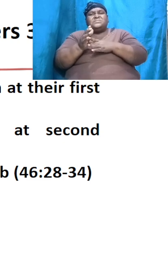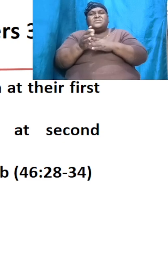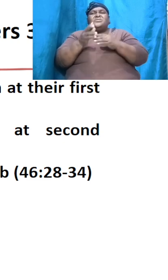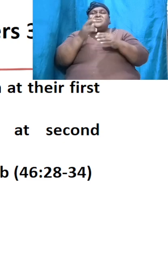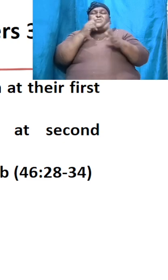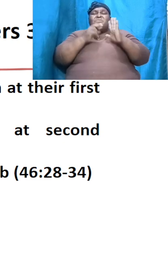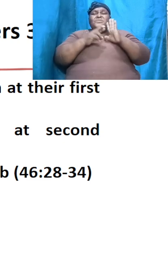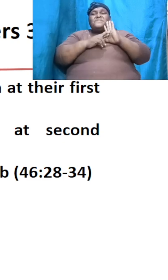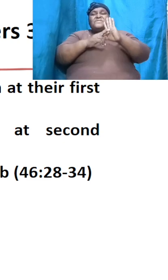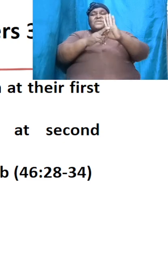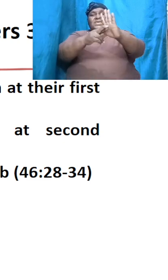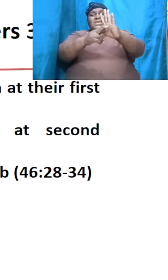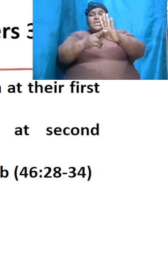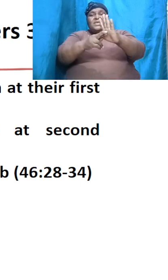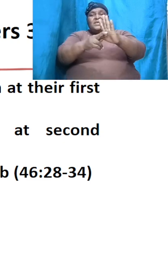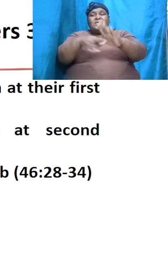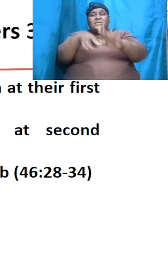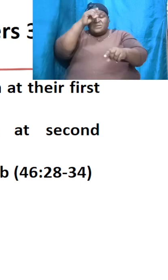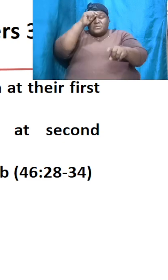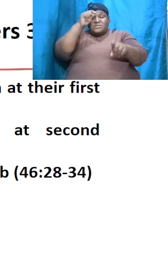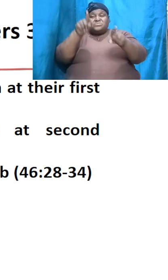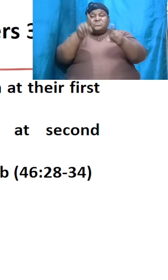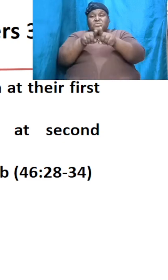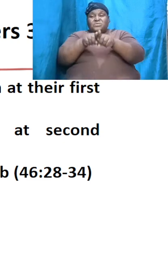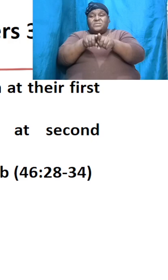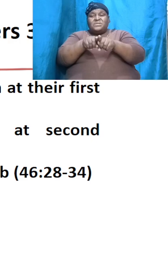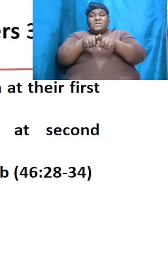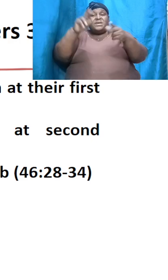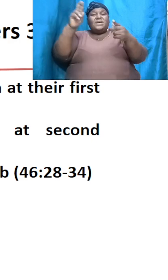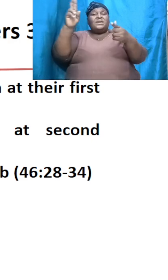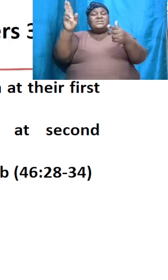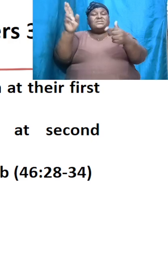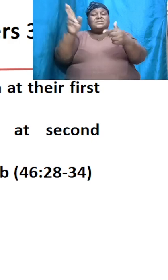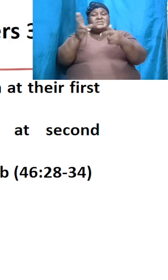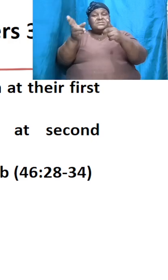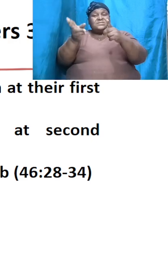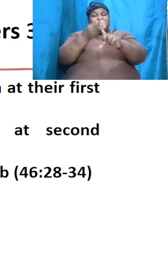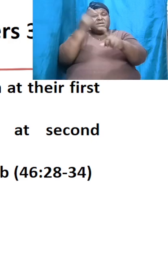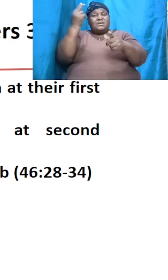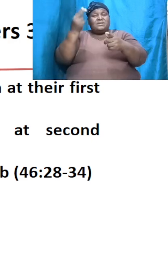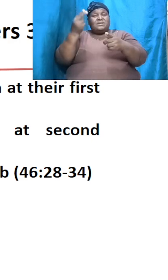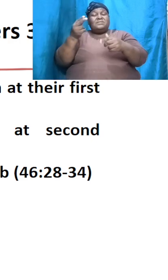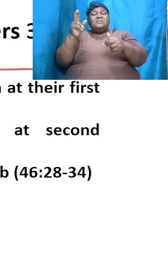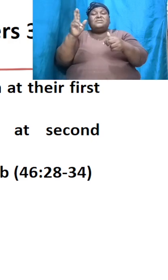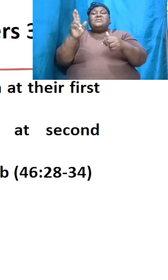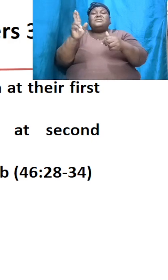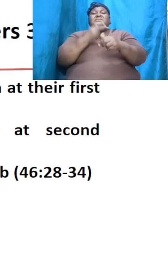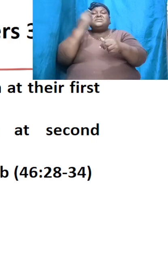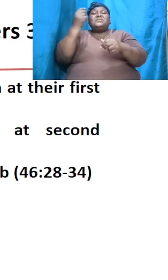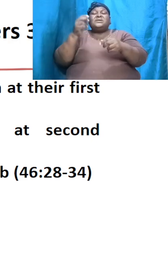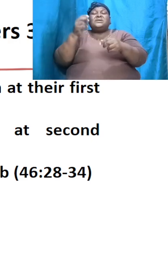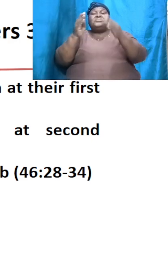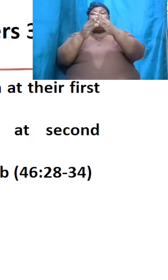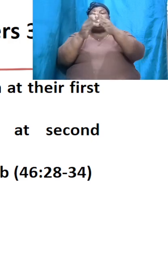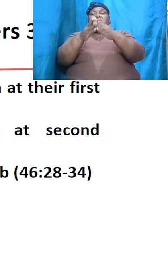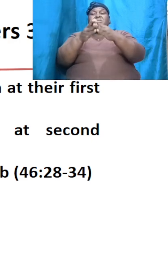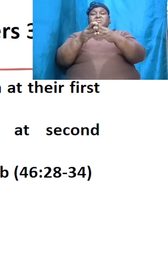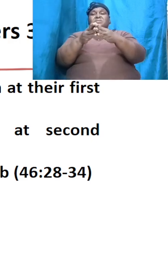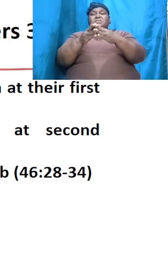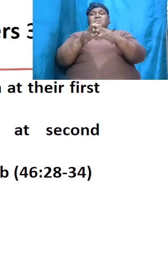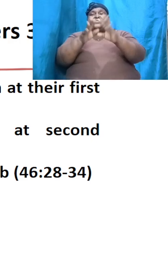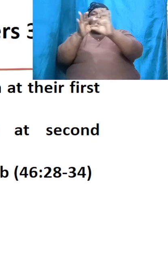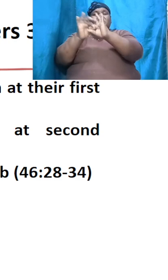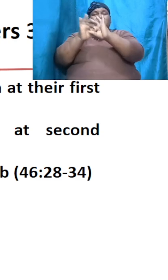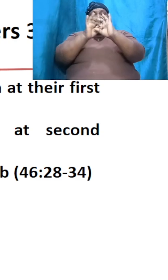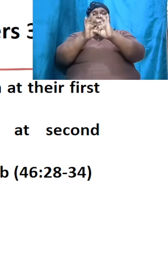revealed to his brethren at the second meeting he was reunited with his father